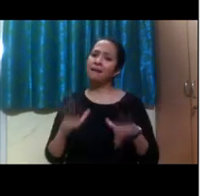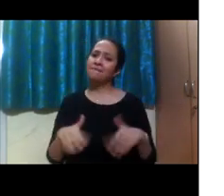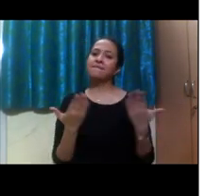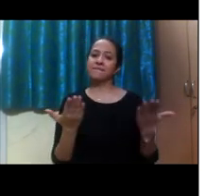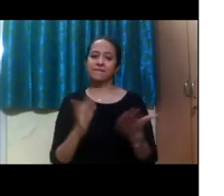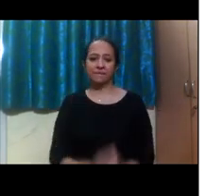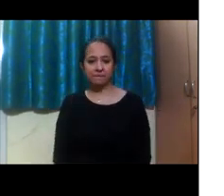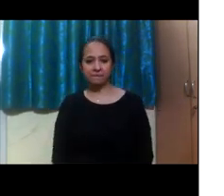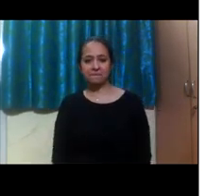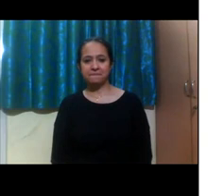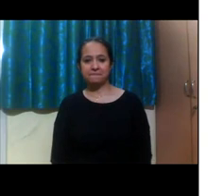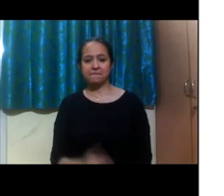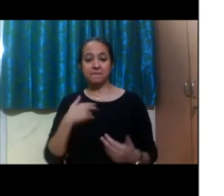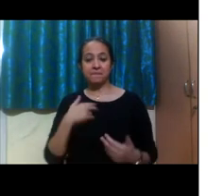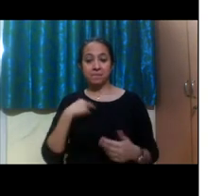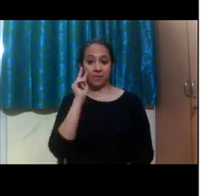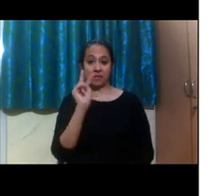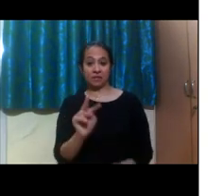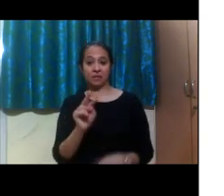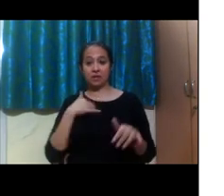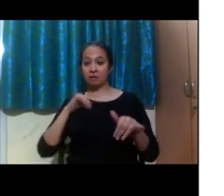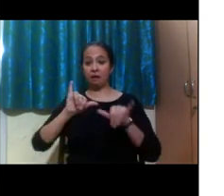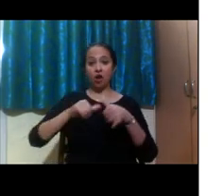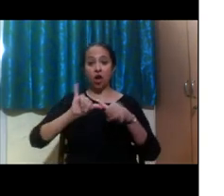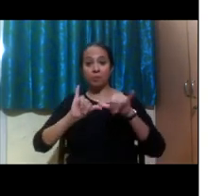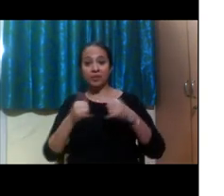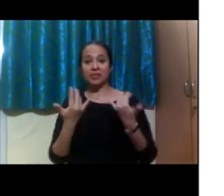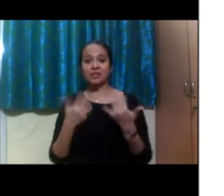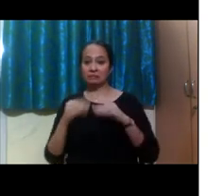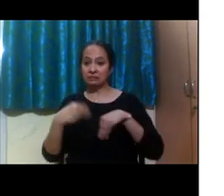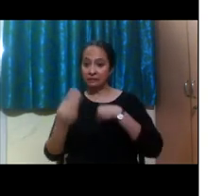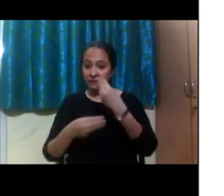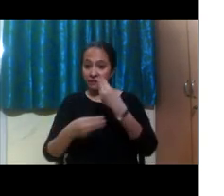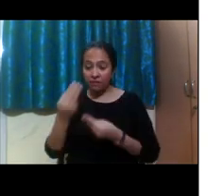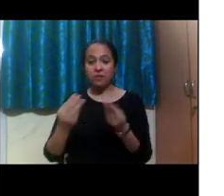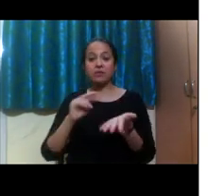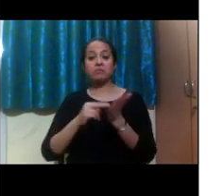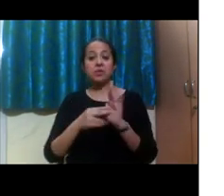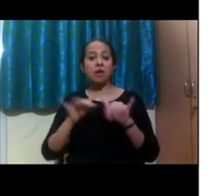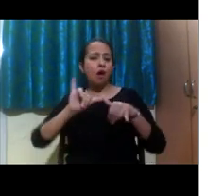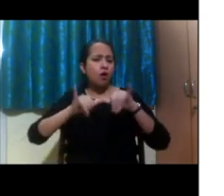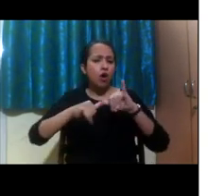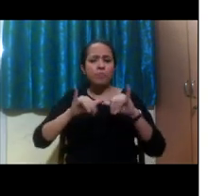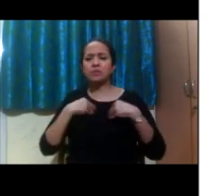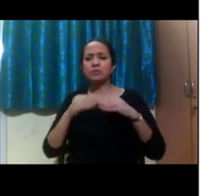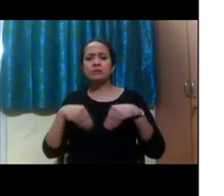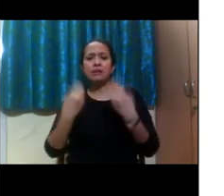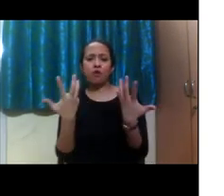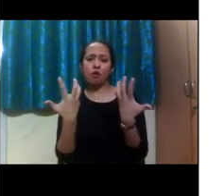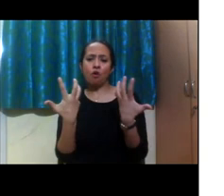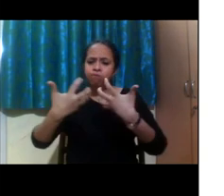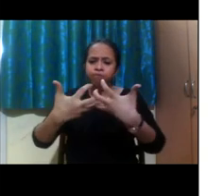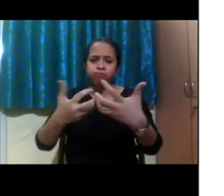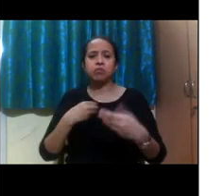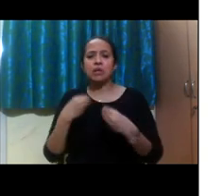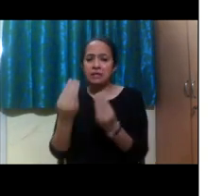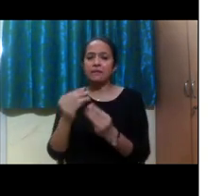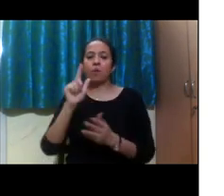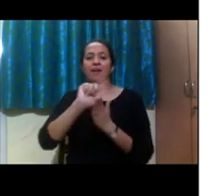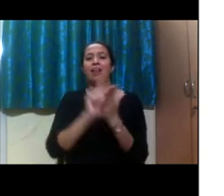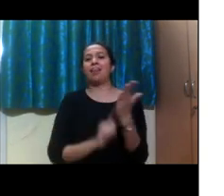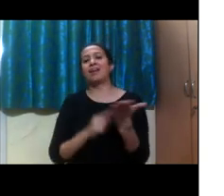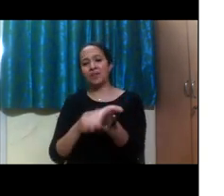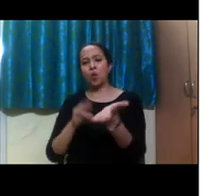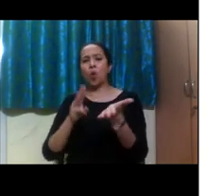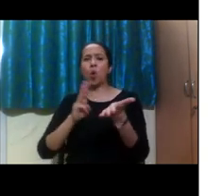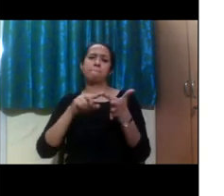When we determine those accommodations, we're going to create for you what's called an accommodation memo or an accommodation letter. And what that basically is, it's